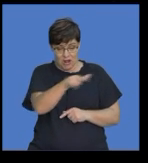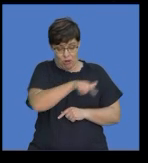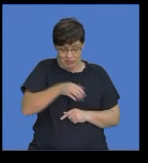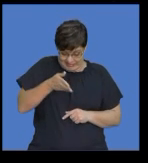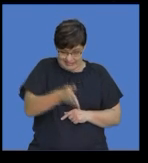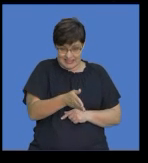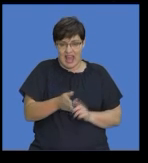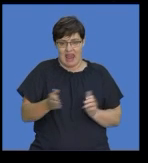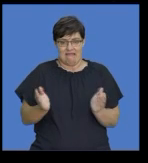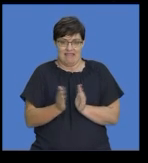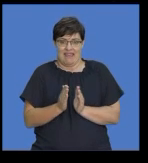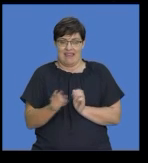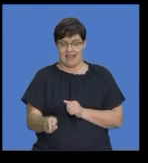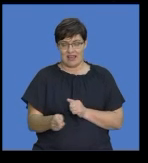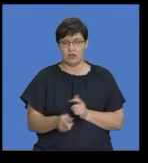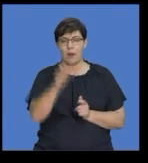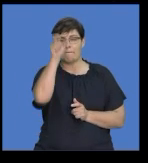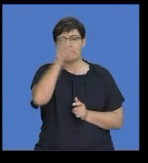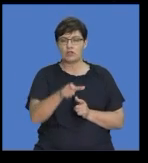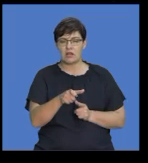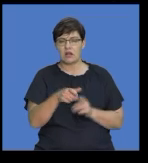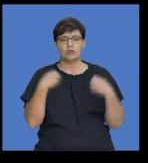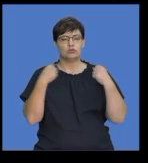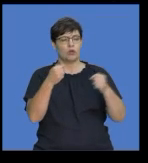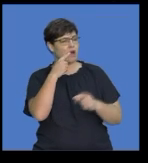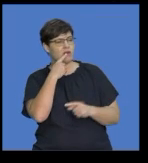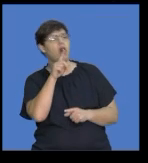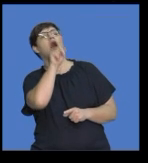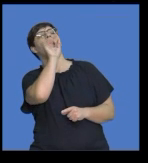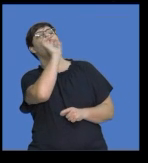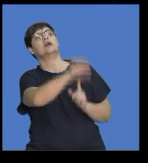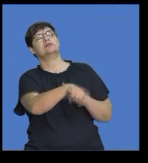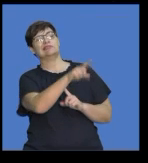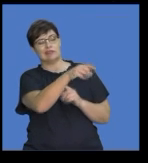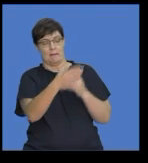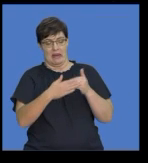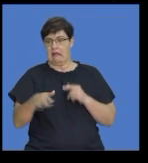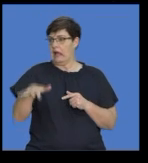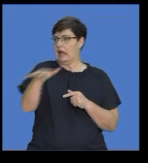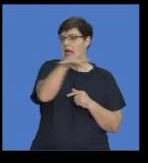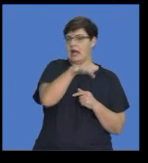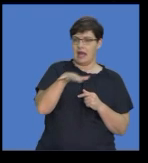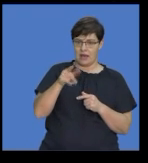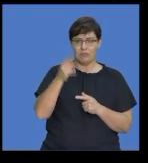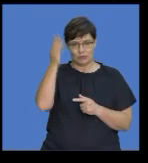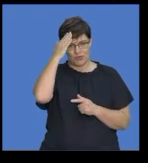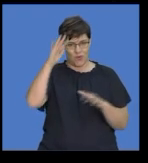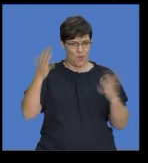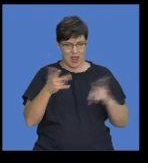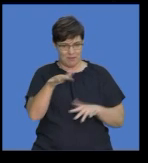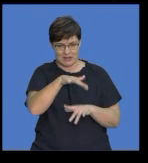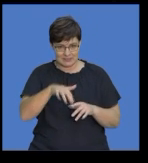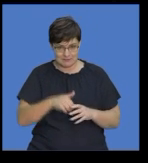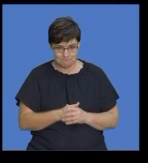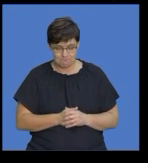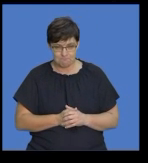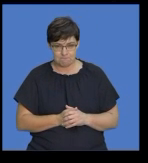somebody that's trying to get to you some sort of grounding as to where the place may be then